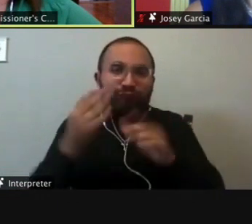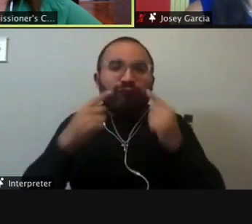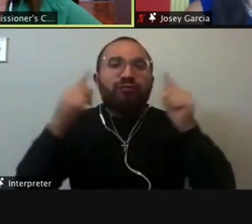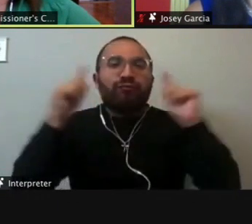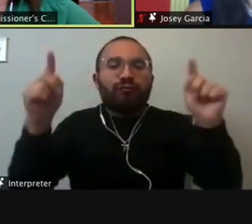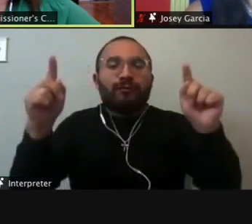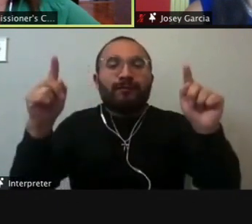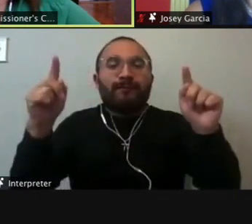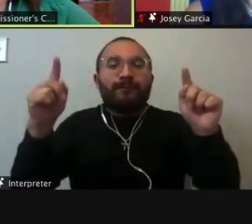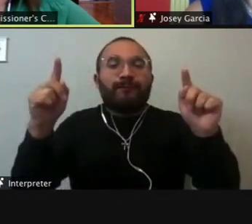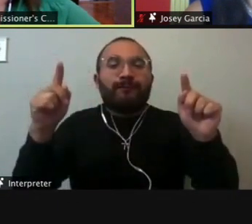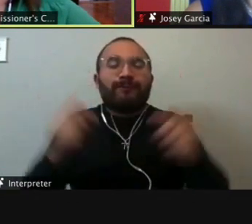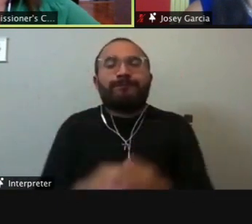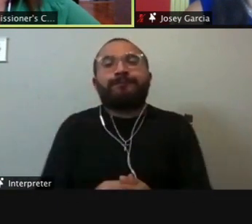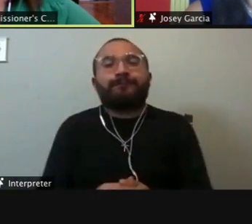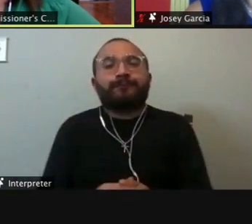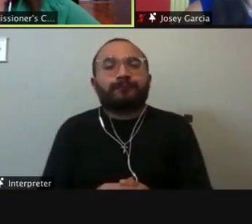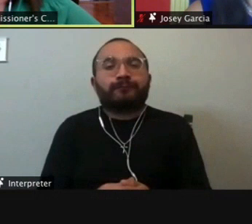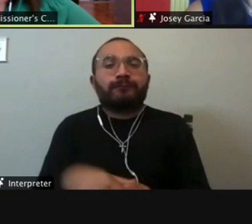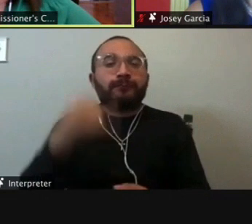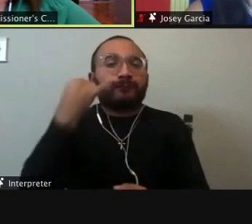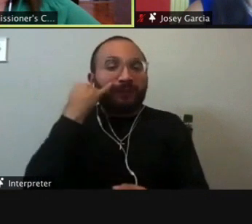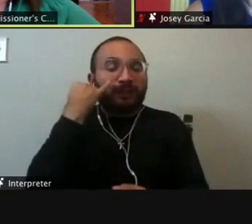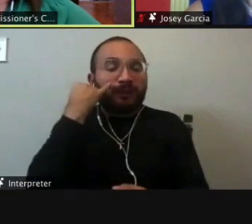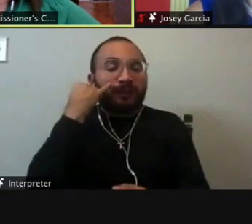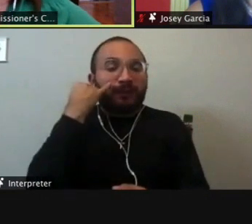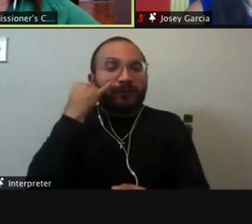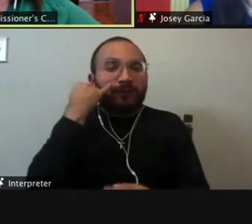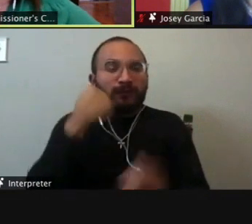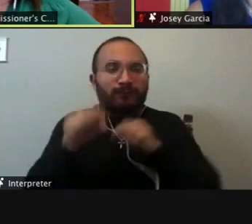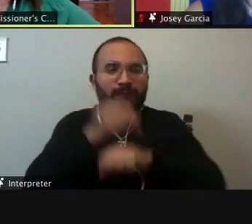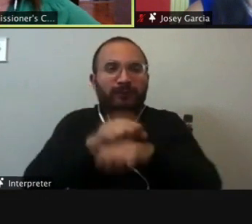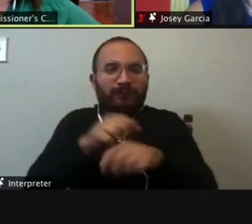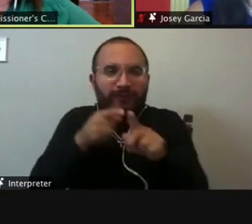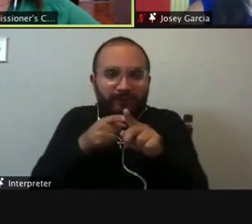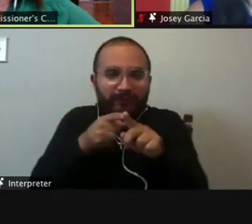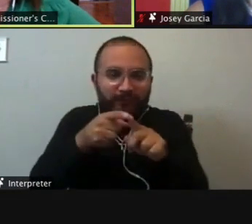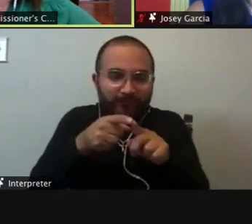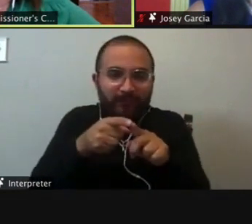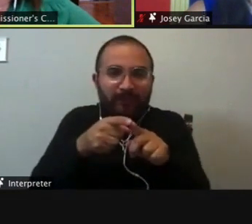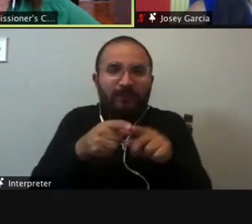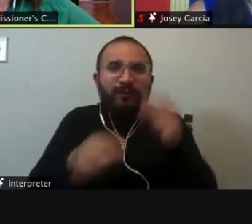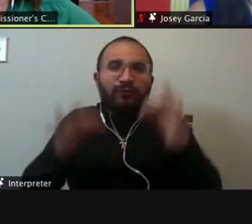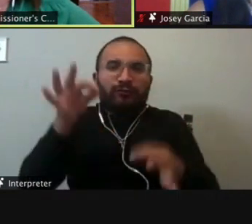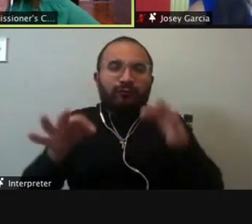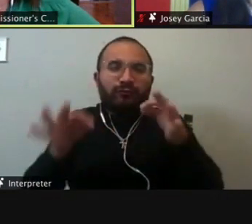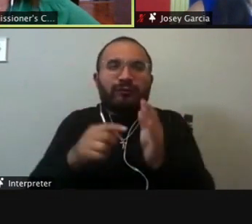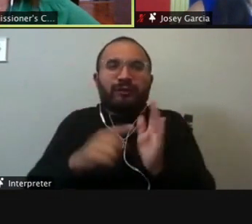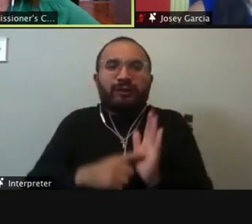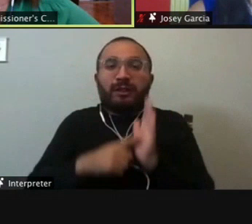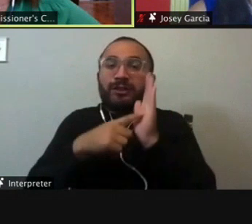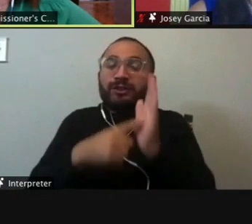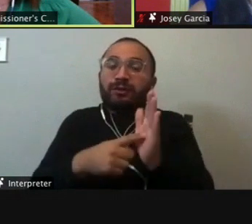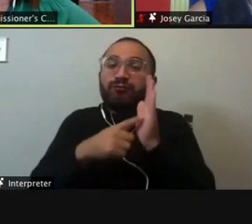and it's, it's one of those things that if we can continue to do specialty courts and replicate that mod, those models, I think that gives